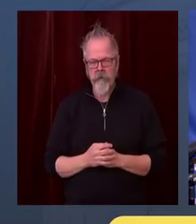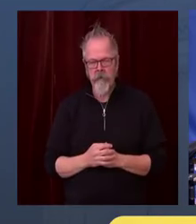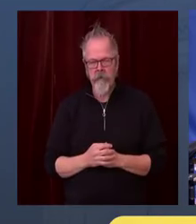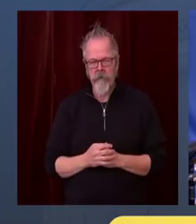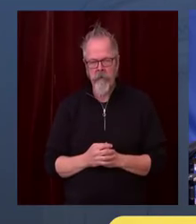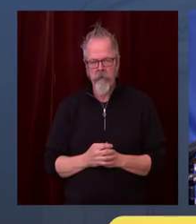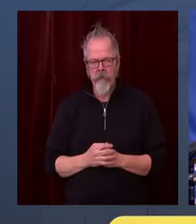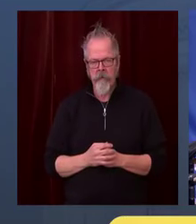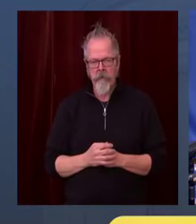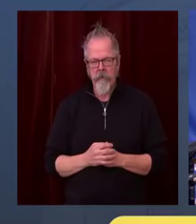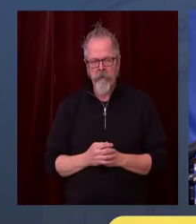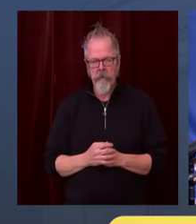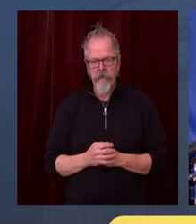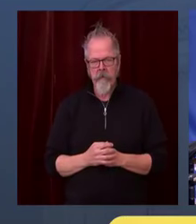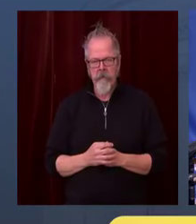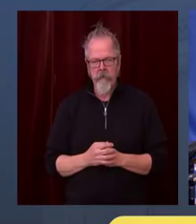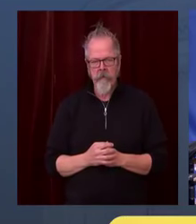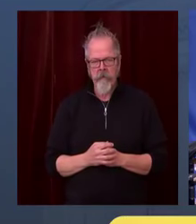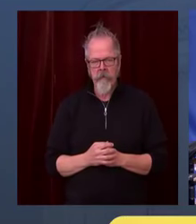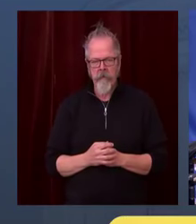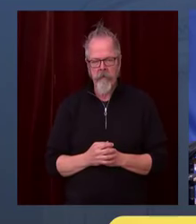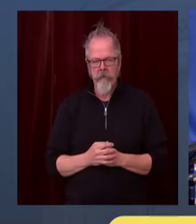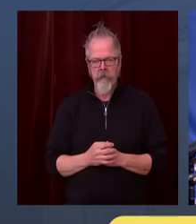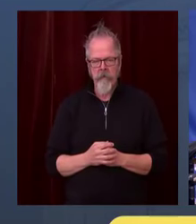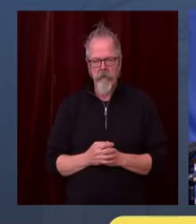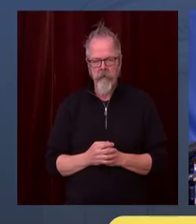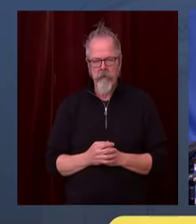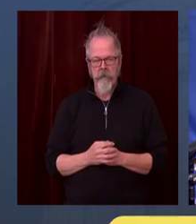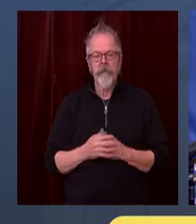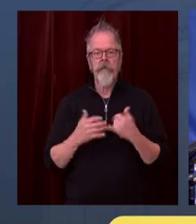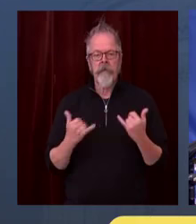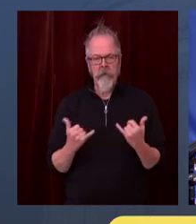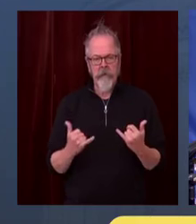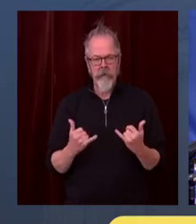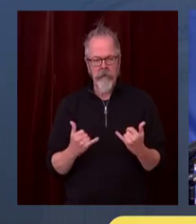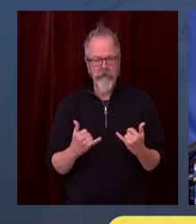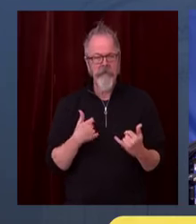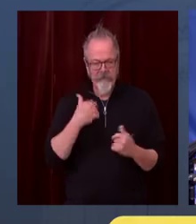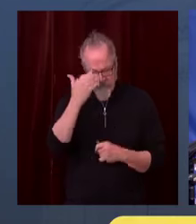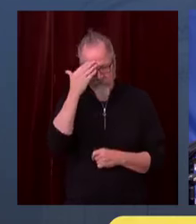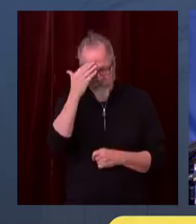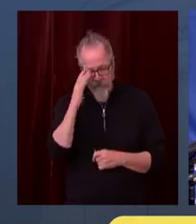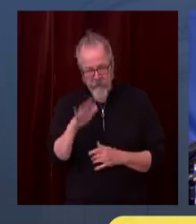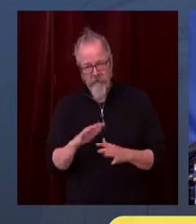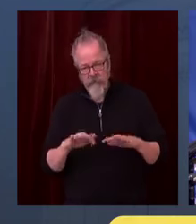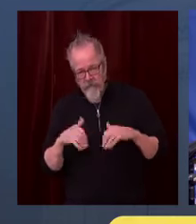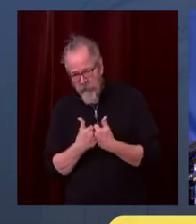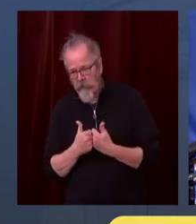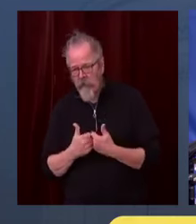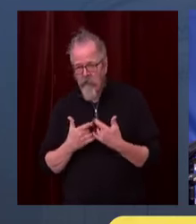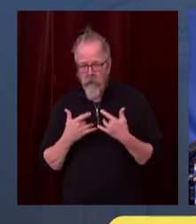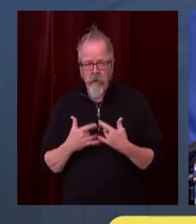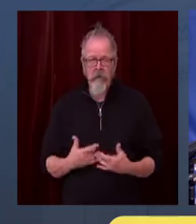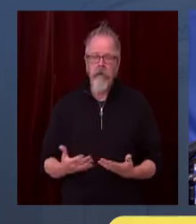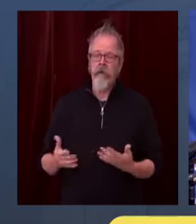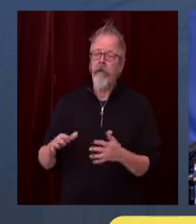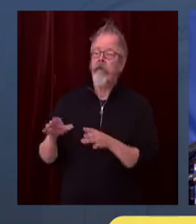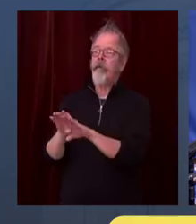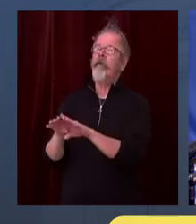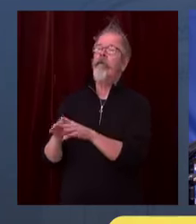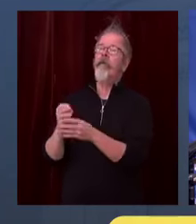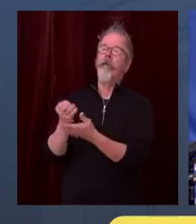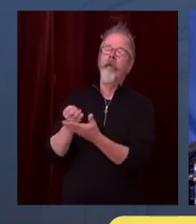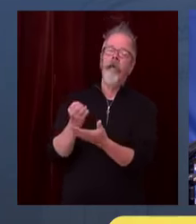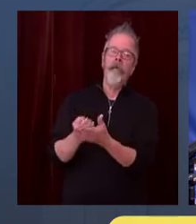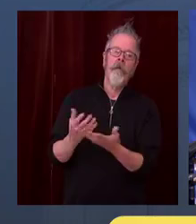in a vaccine. Good news on therapy. Better news on hospital care. And so we will continue to fight, and